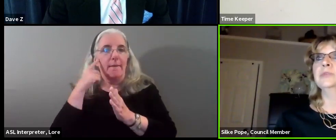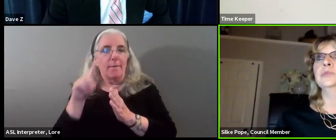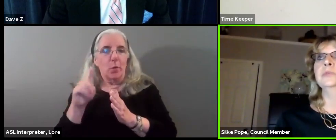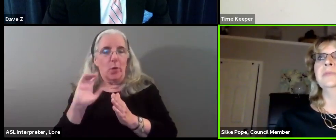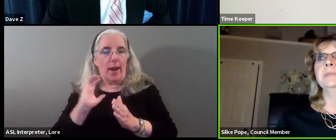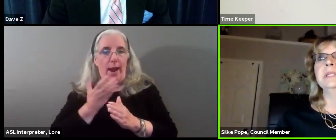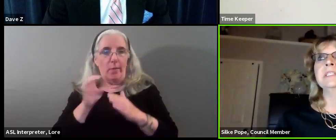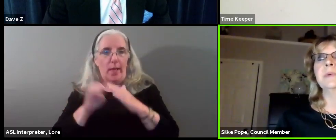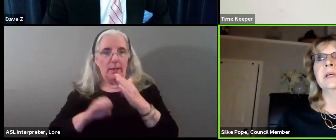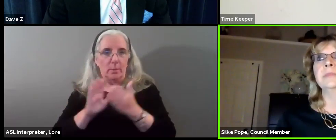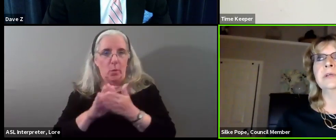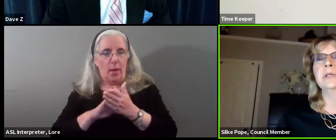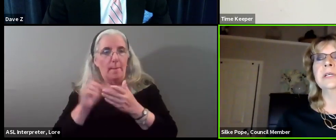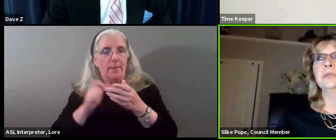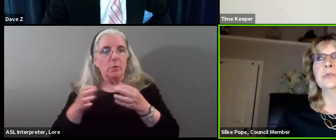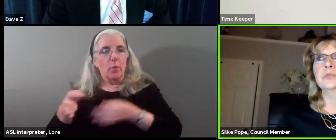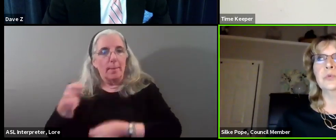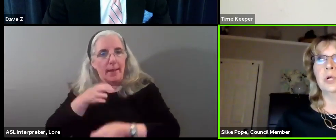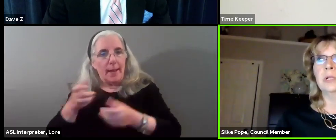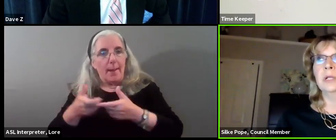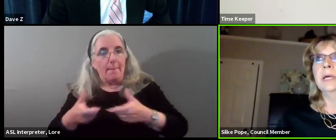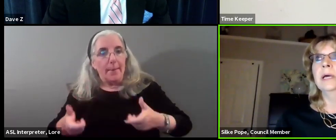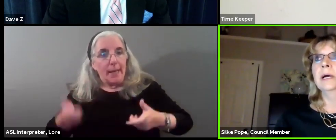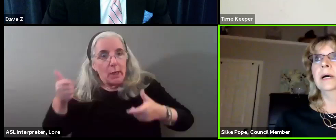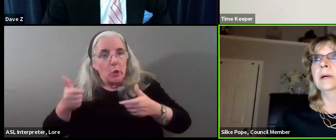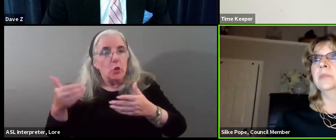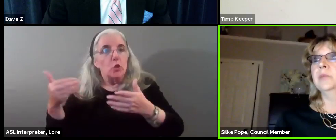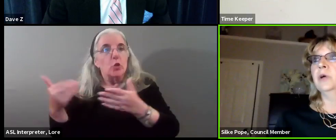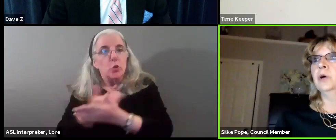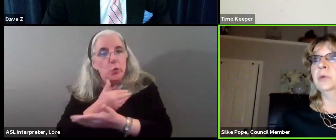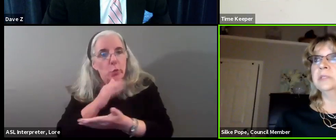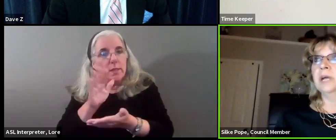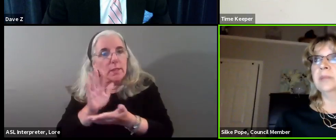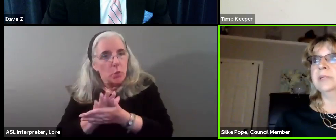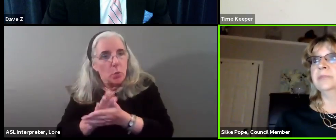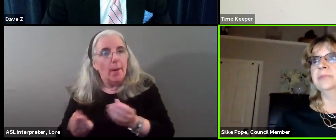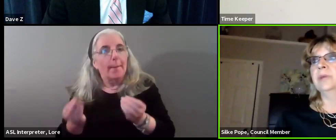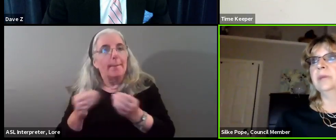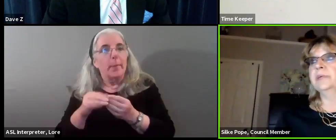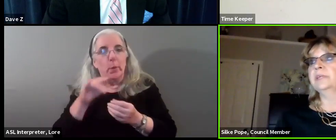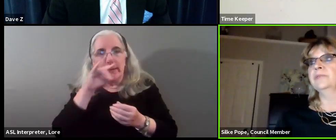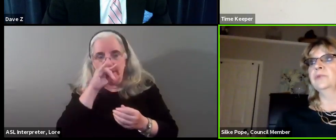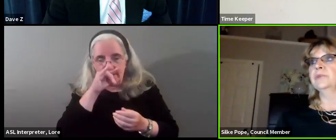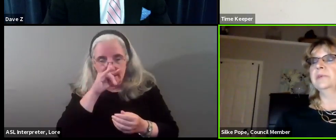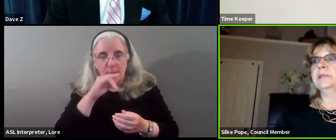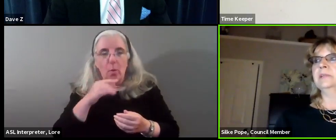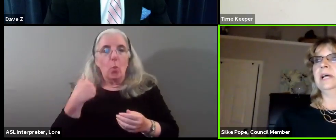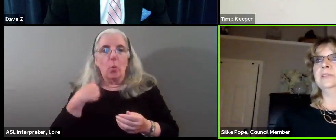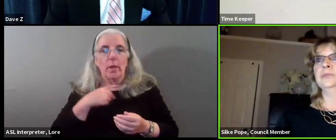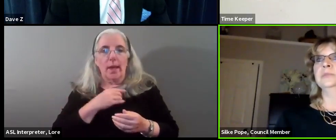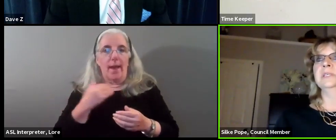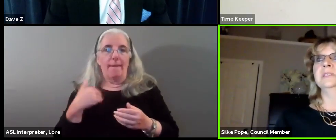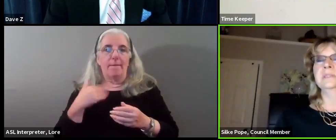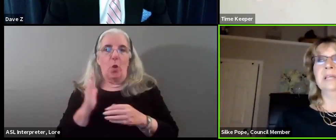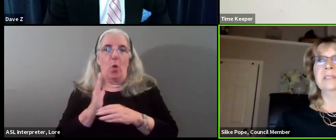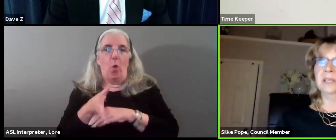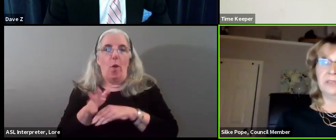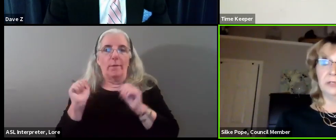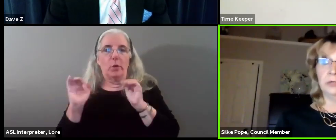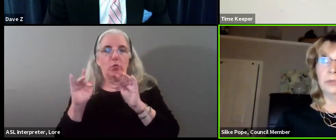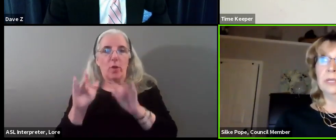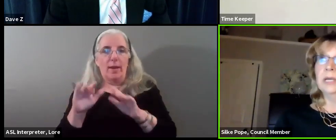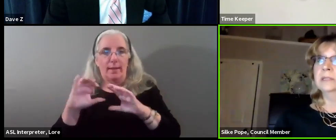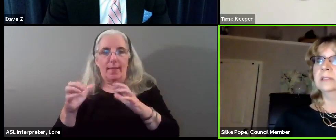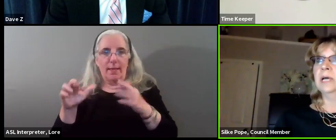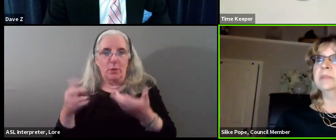Elementary School to be replaced by a bigger and new school. We are always operating with overcrowded classrooms. That is, that's